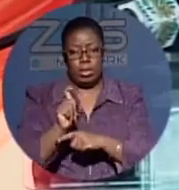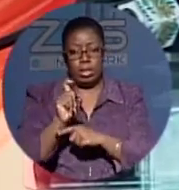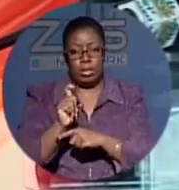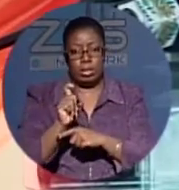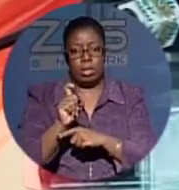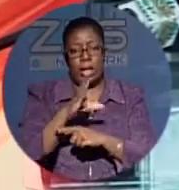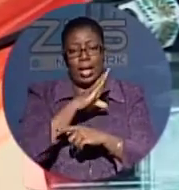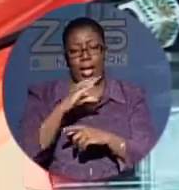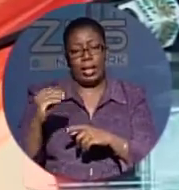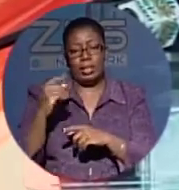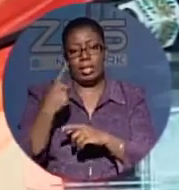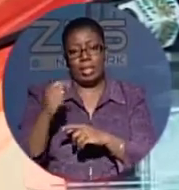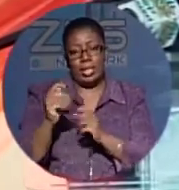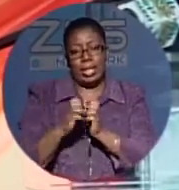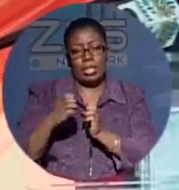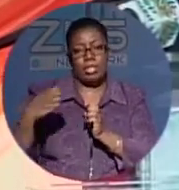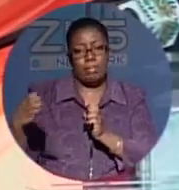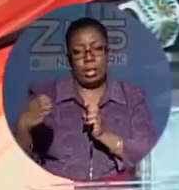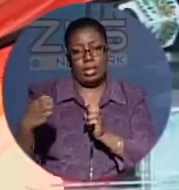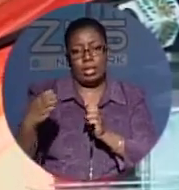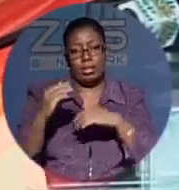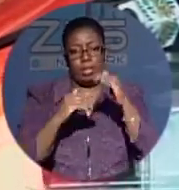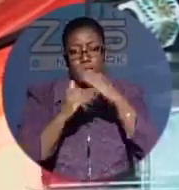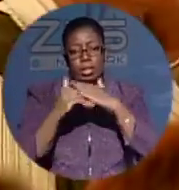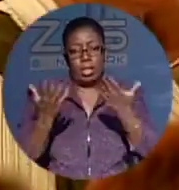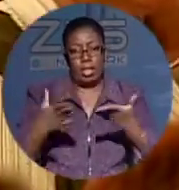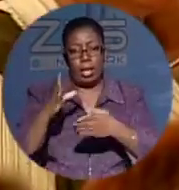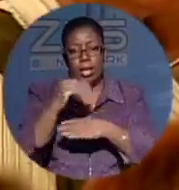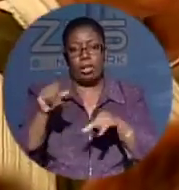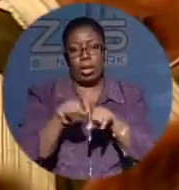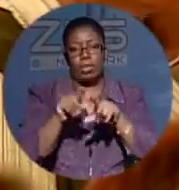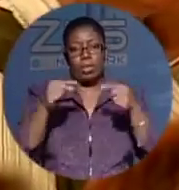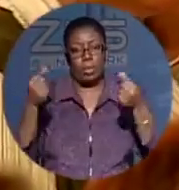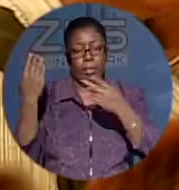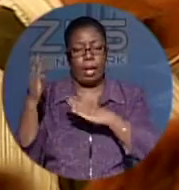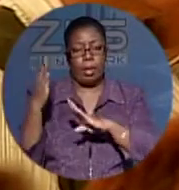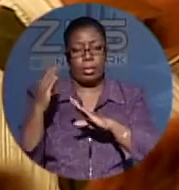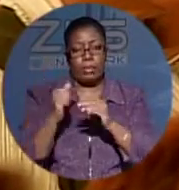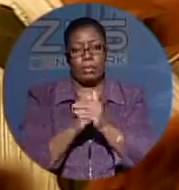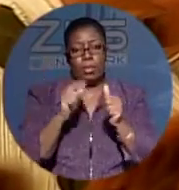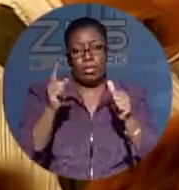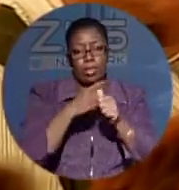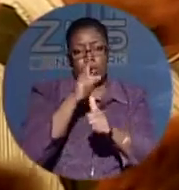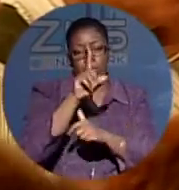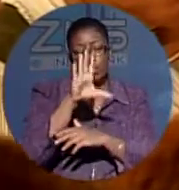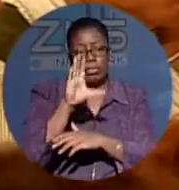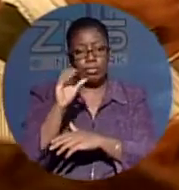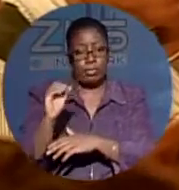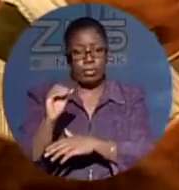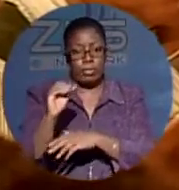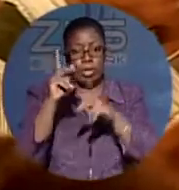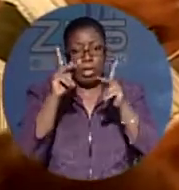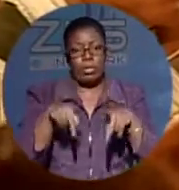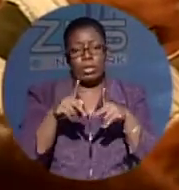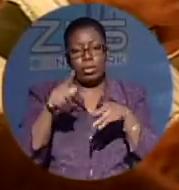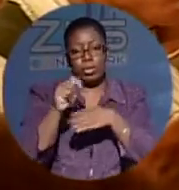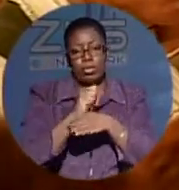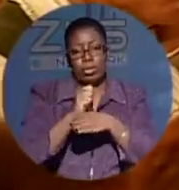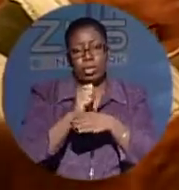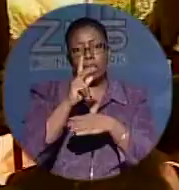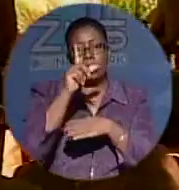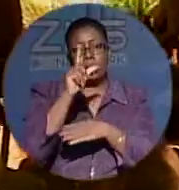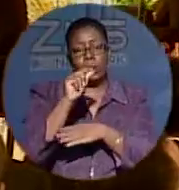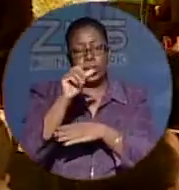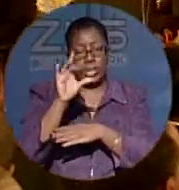expanded facilities here in New Providence and in Grand Bahama. The first 160 individuals will begin their training on the 28th of this